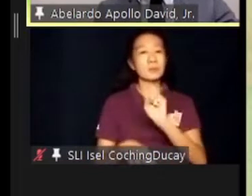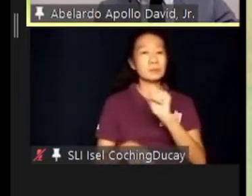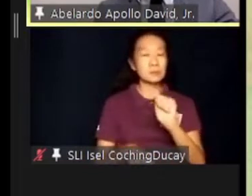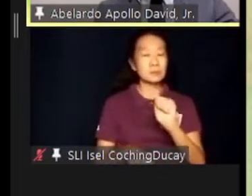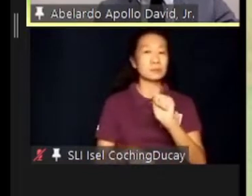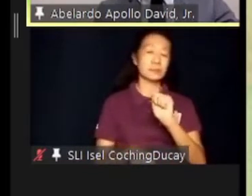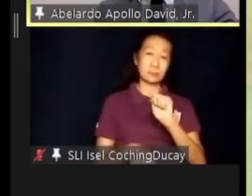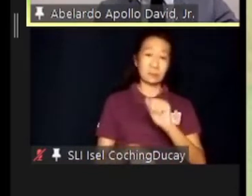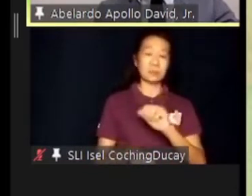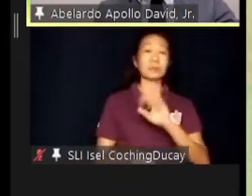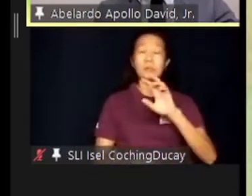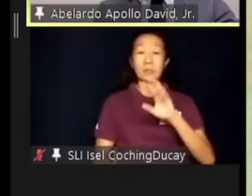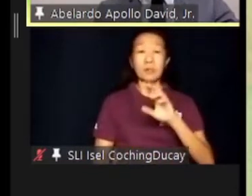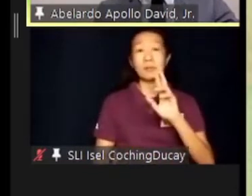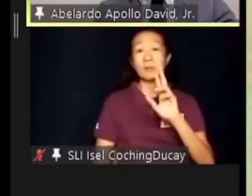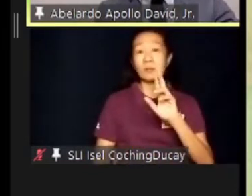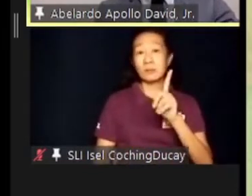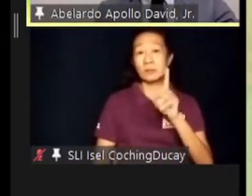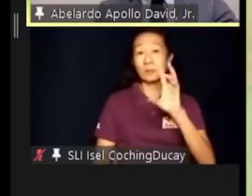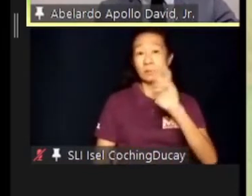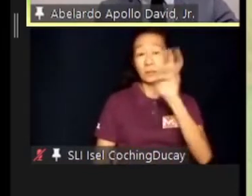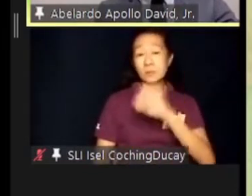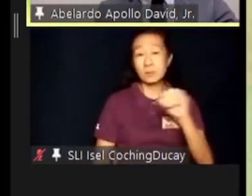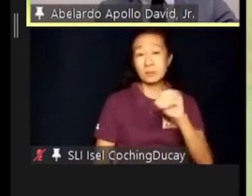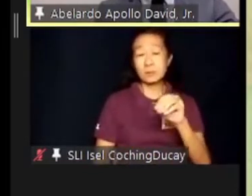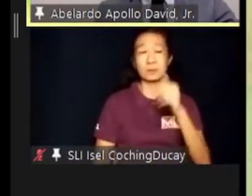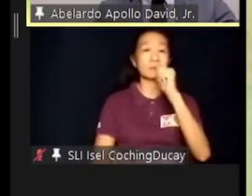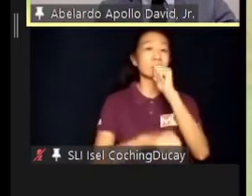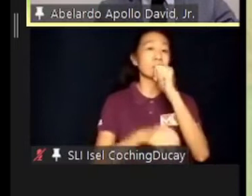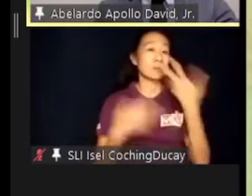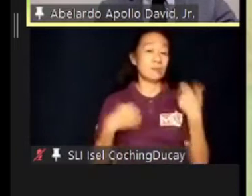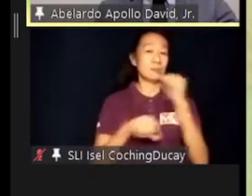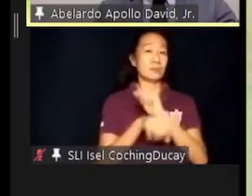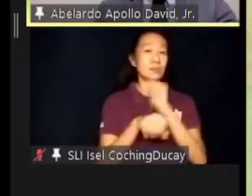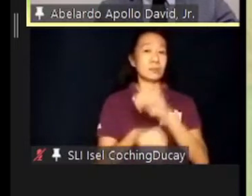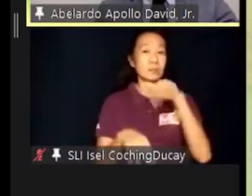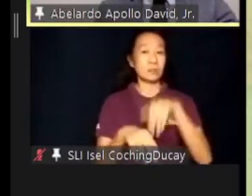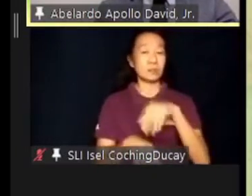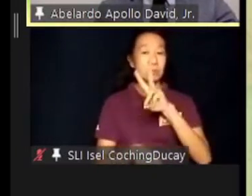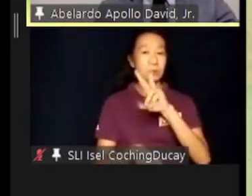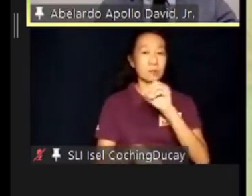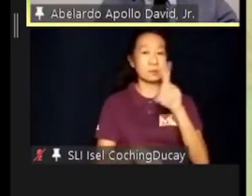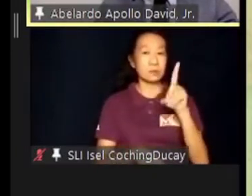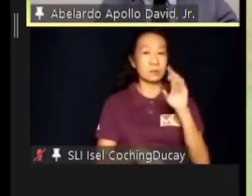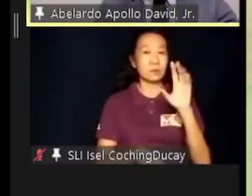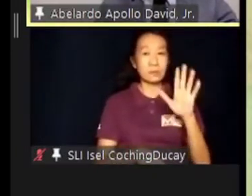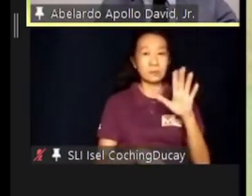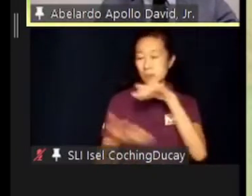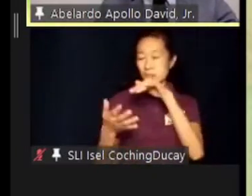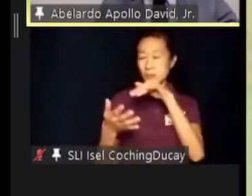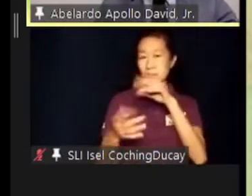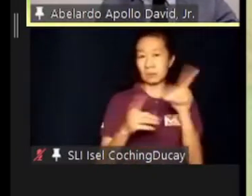PWDs were gainfully employed in 2015. In a study conducted by Schleswig in